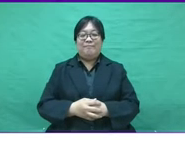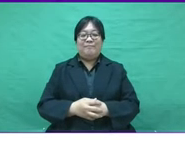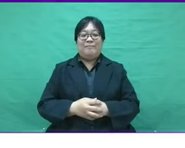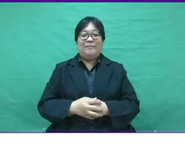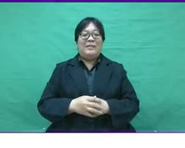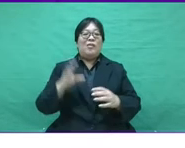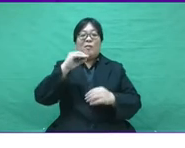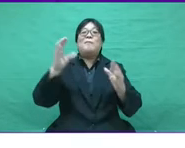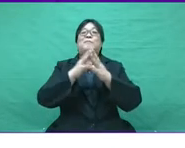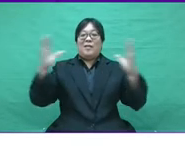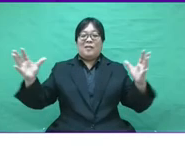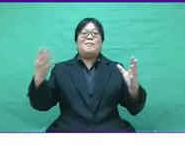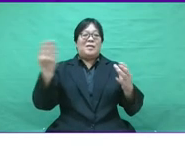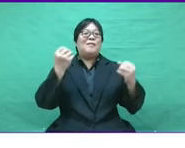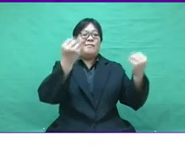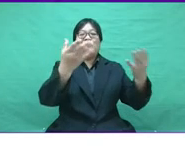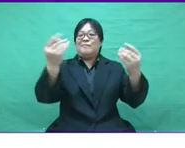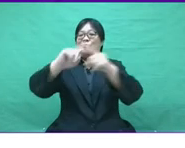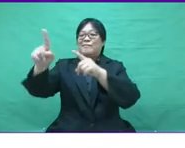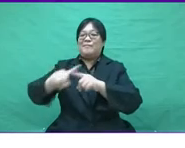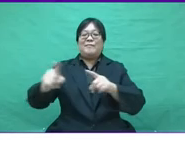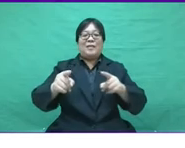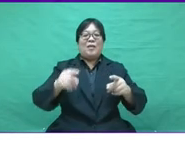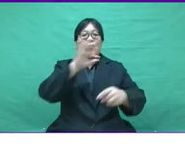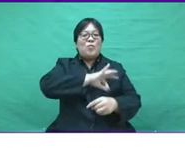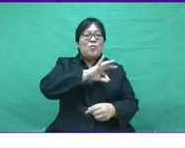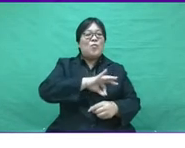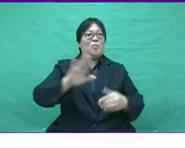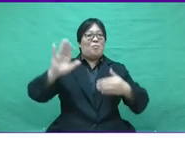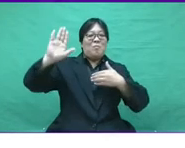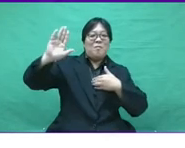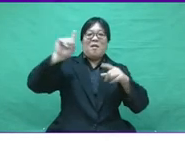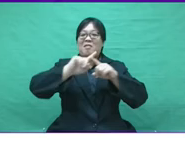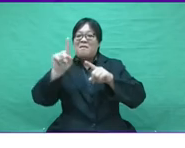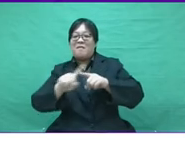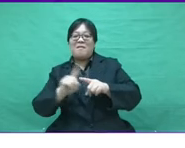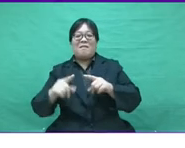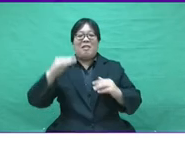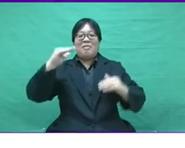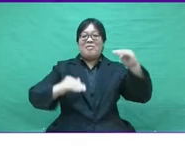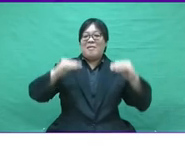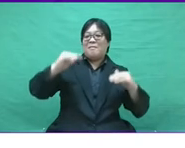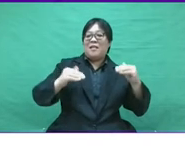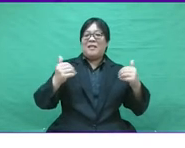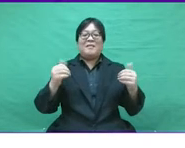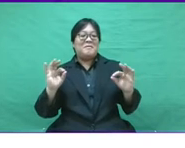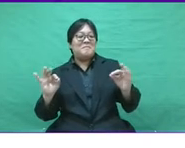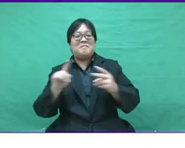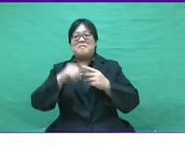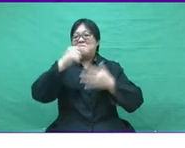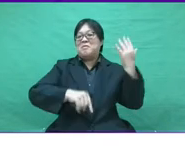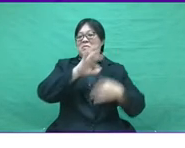feel secure in their job. Biggest companies often attract talents by promising